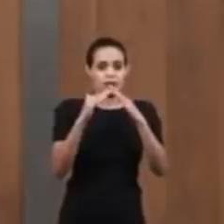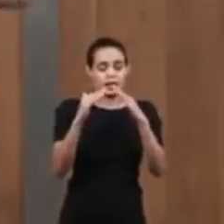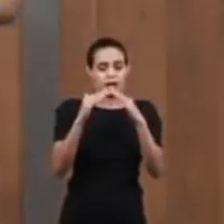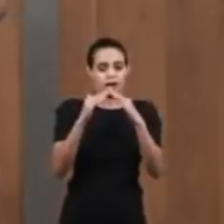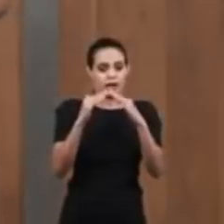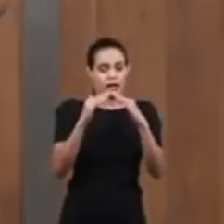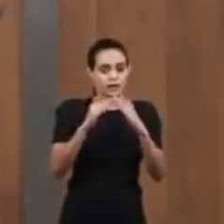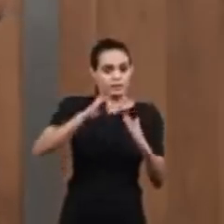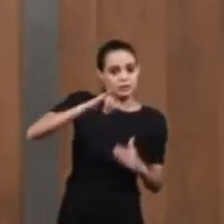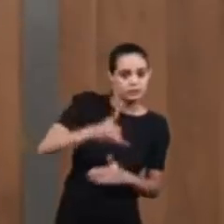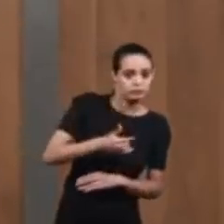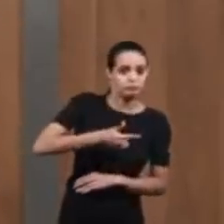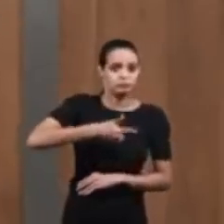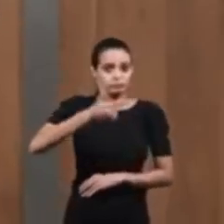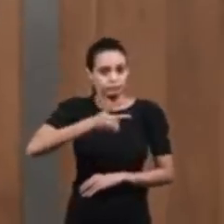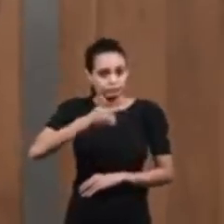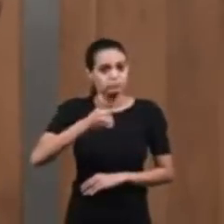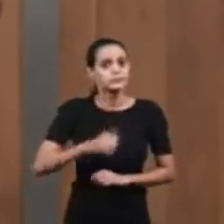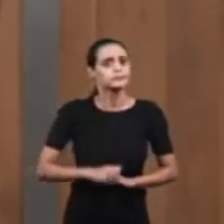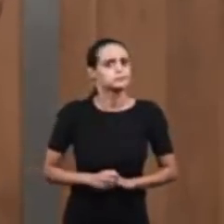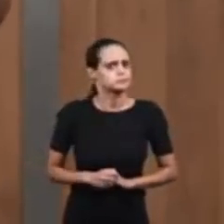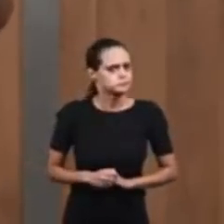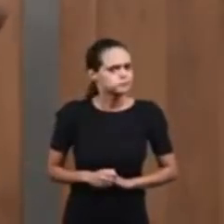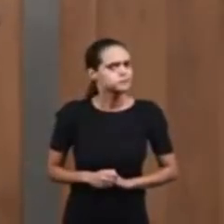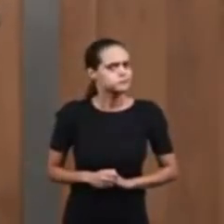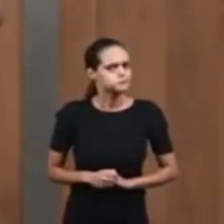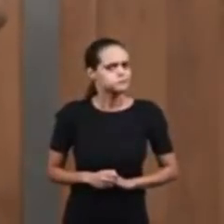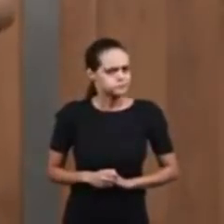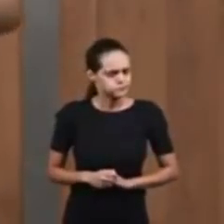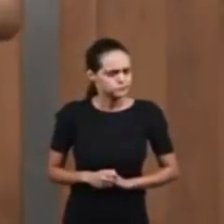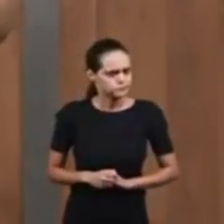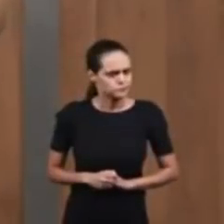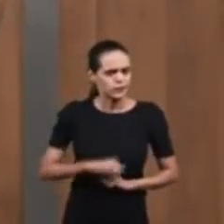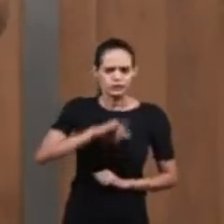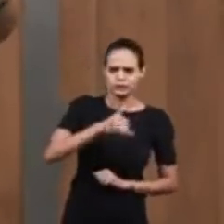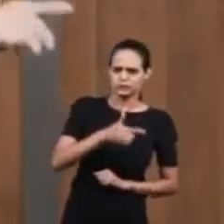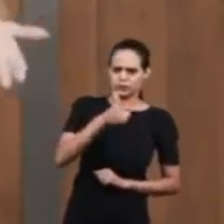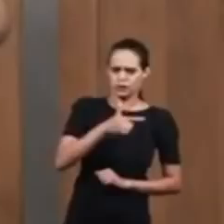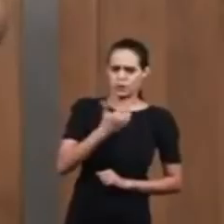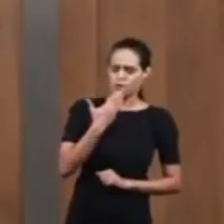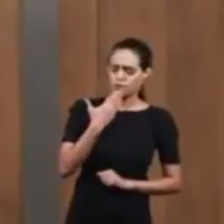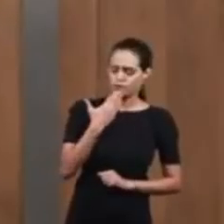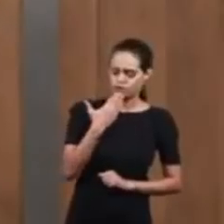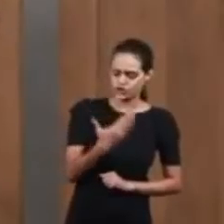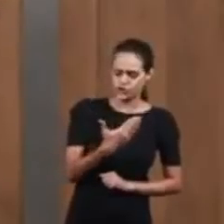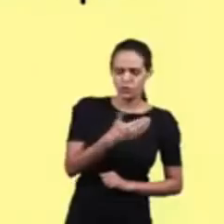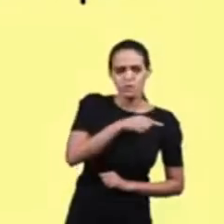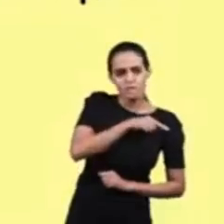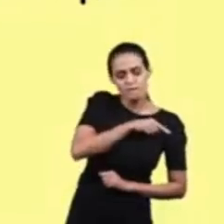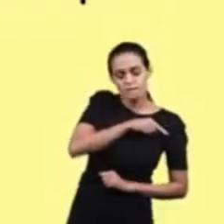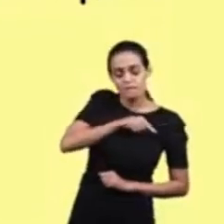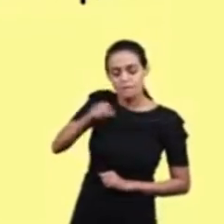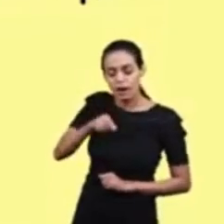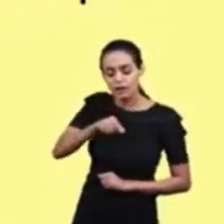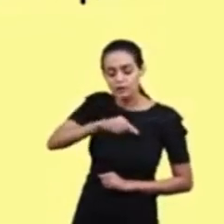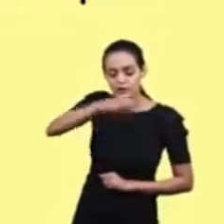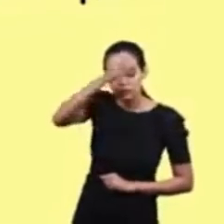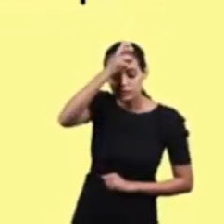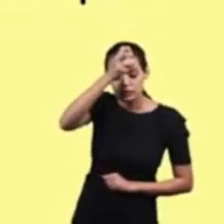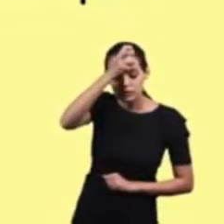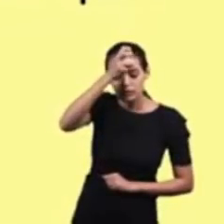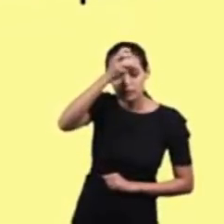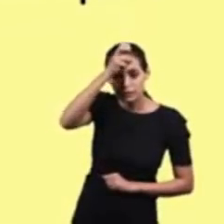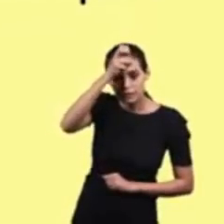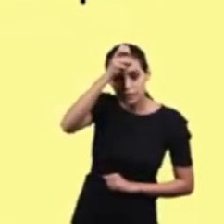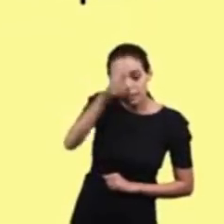Joseph's father So Jacob sent his sons to fetch food in Egypt But Jacob did not send Benjamin